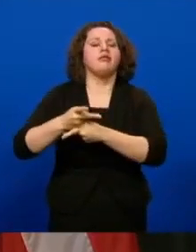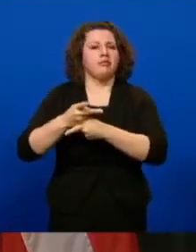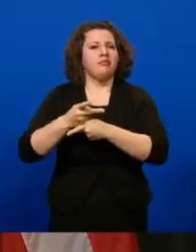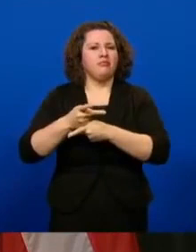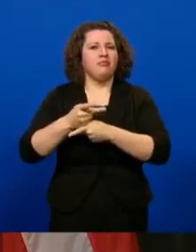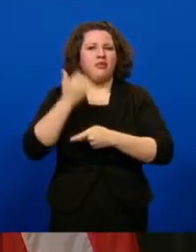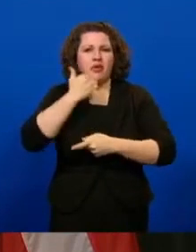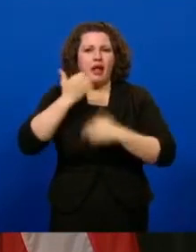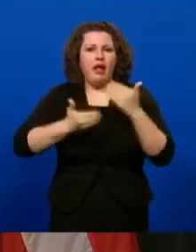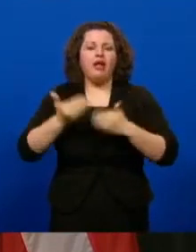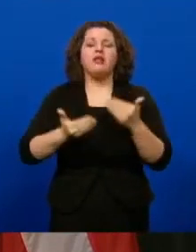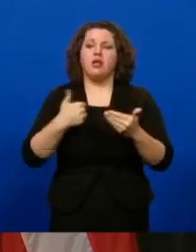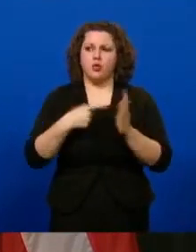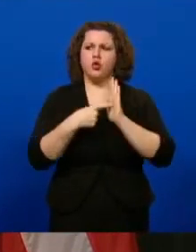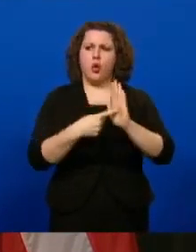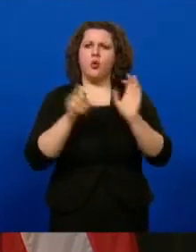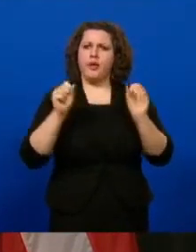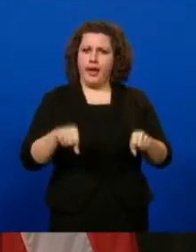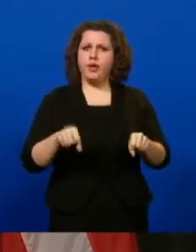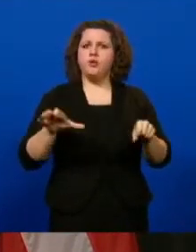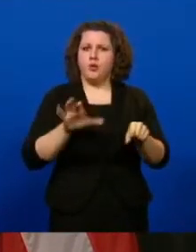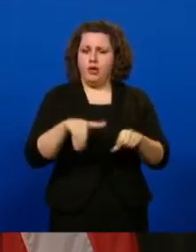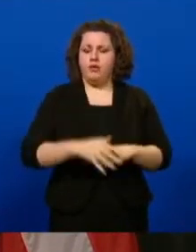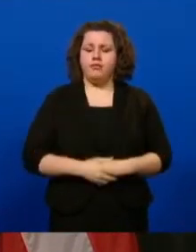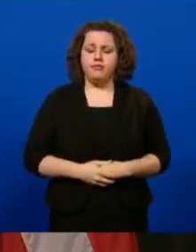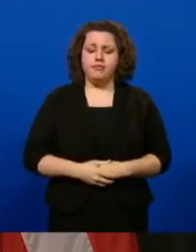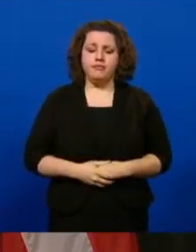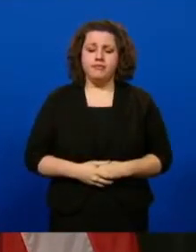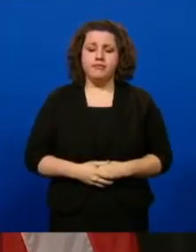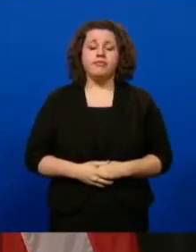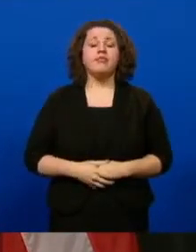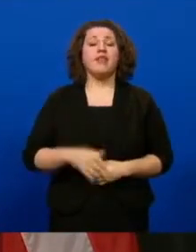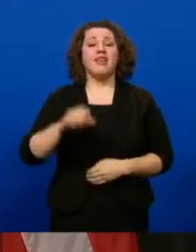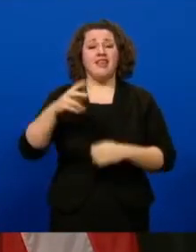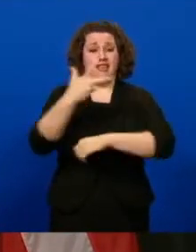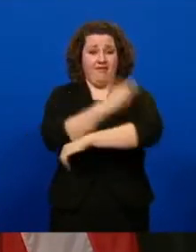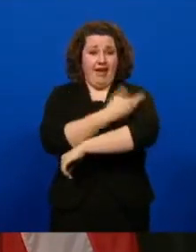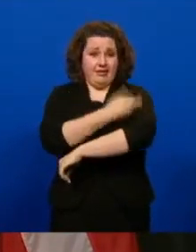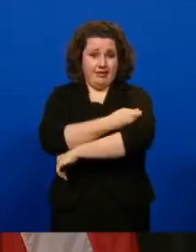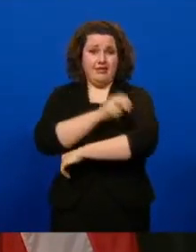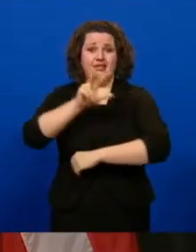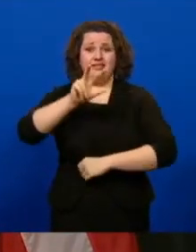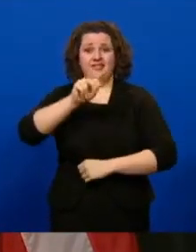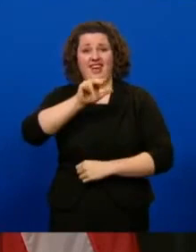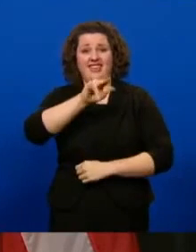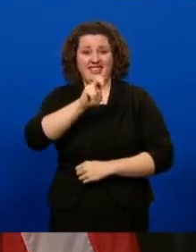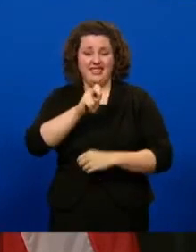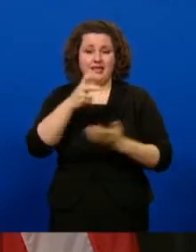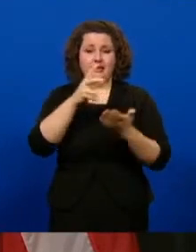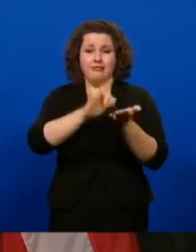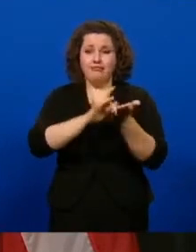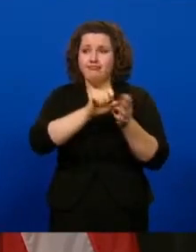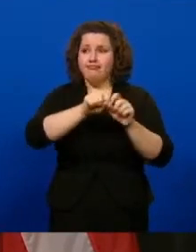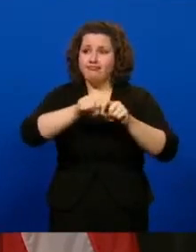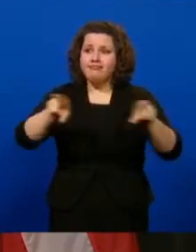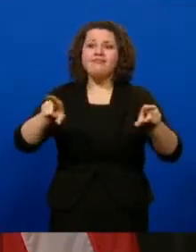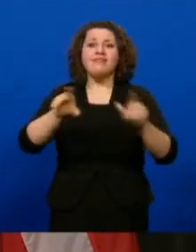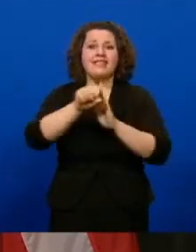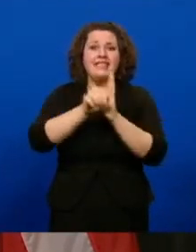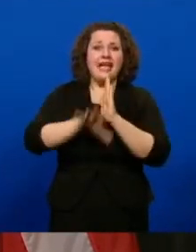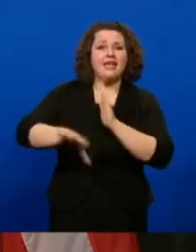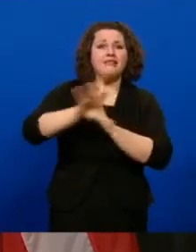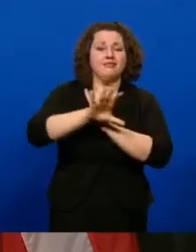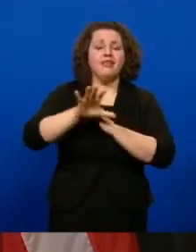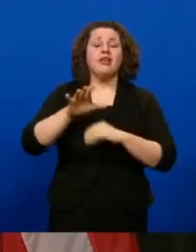I think we're demonstrating that we can do that. As vaccines continue to roll across the nation and our state over the coming